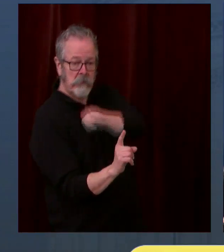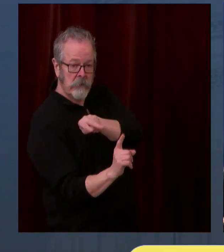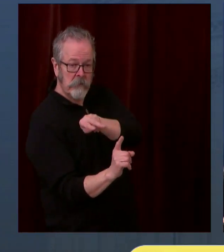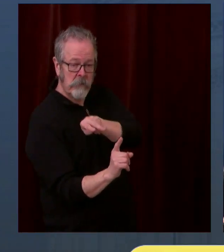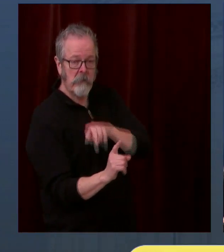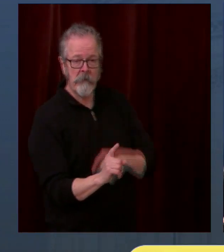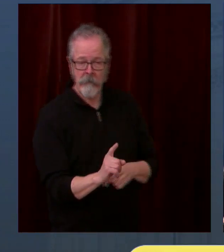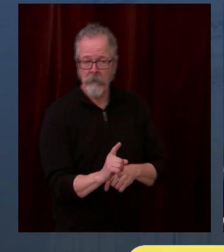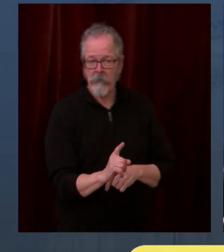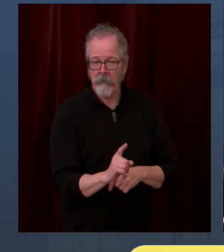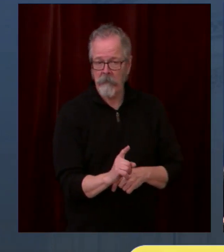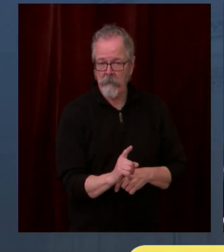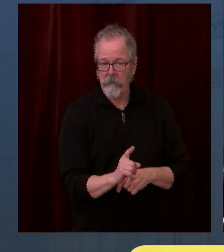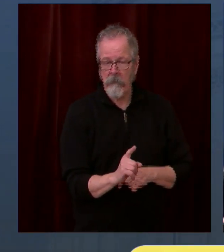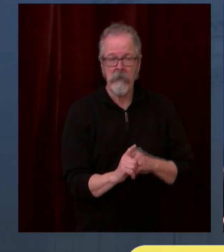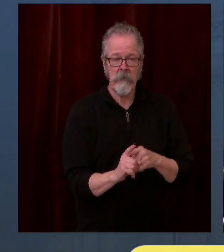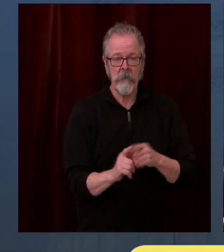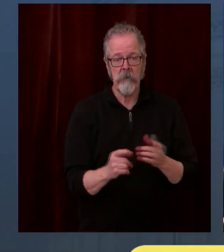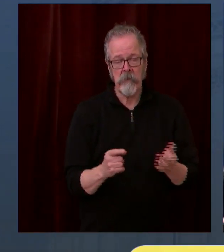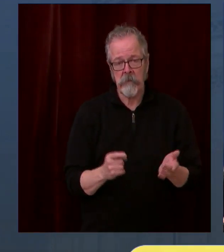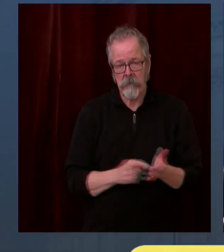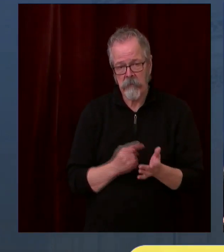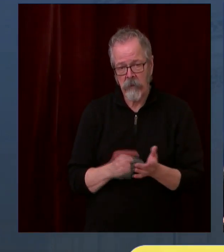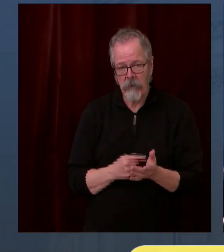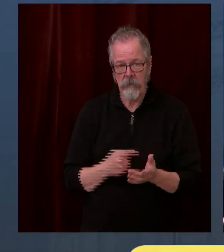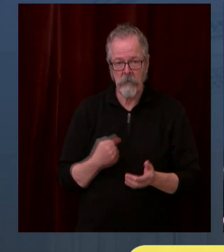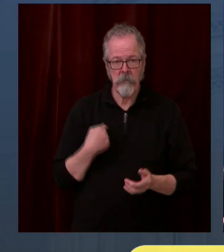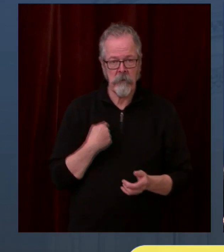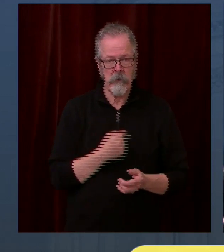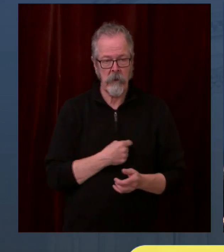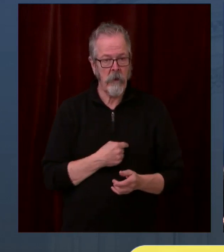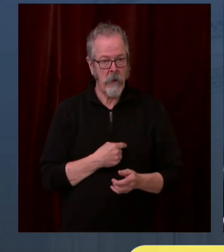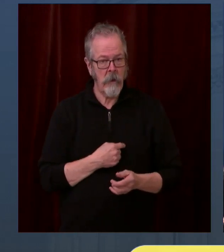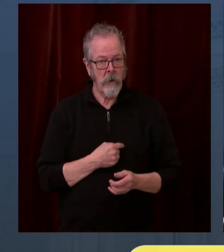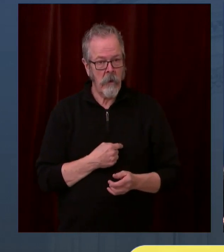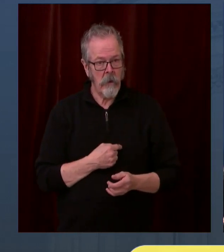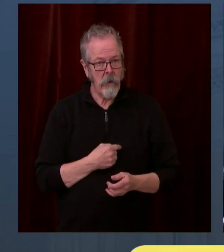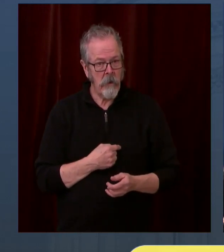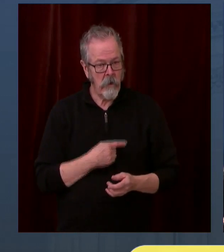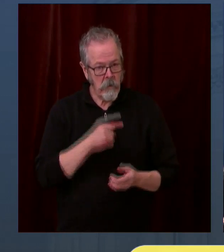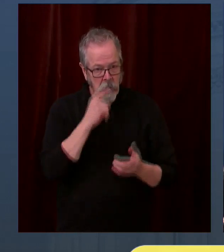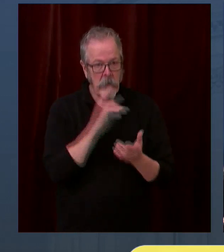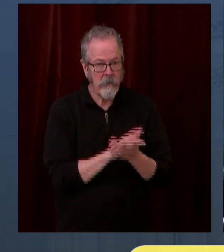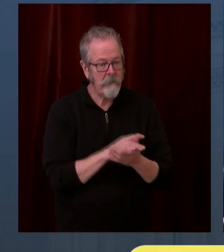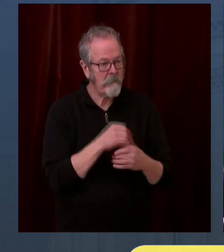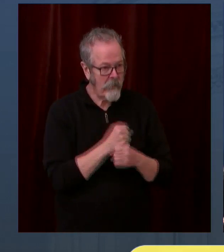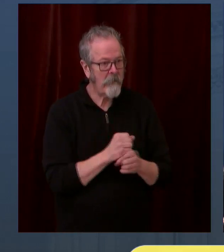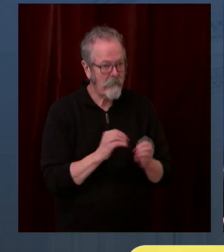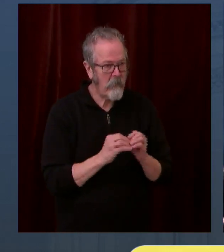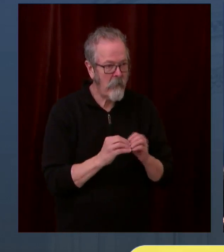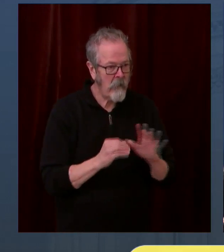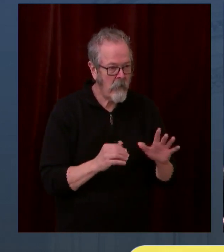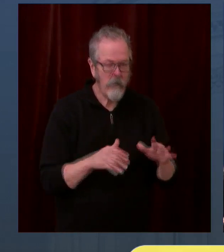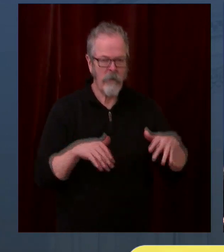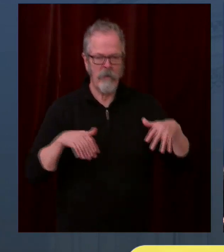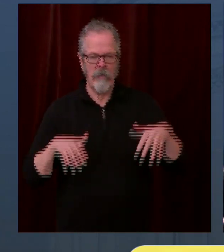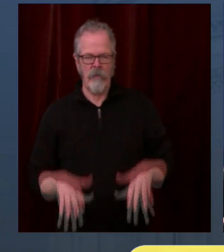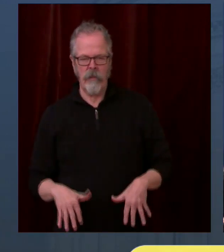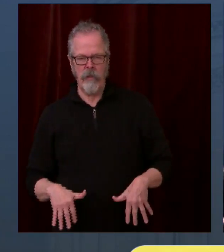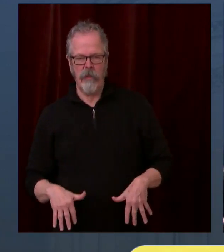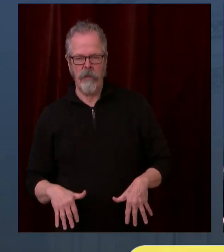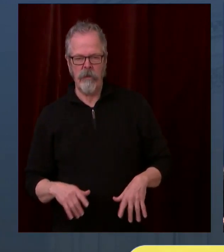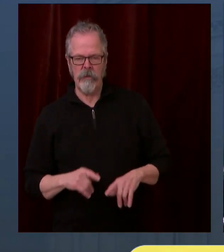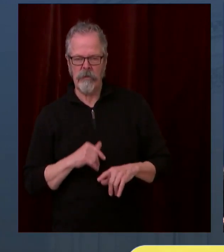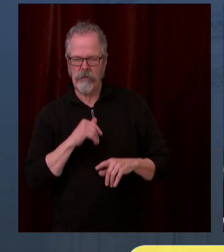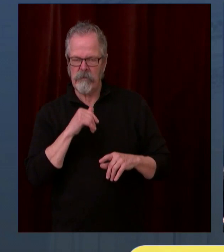Trump administration pulled the rug out from under us, told us that they had a second dose in reserve. Turned out there was no such